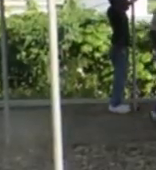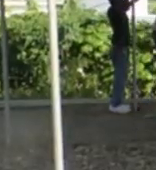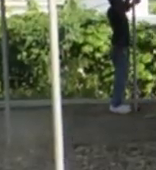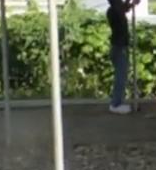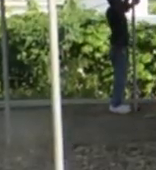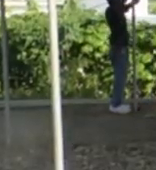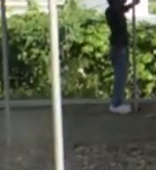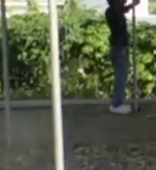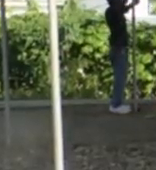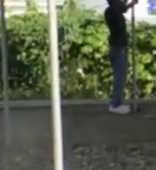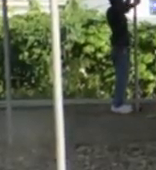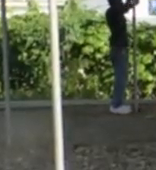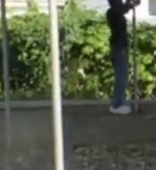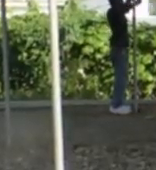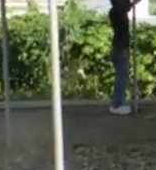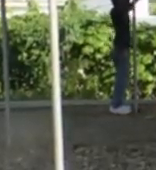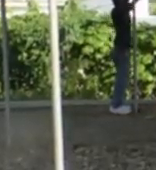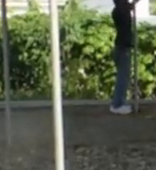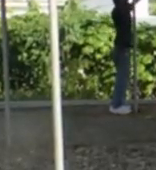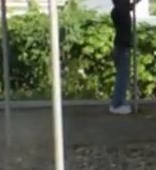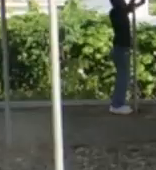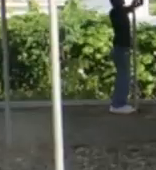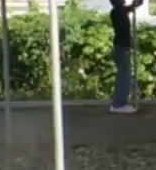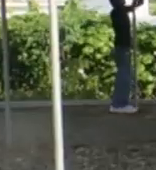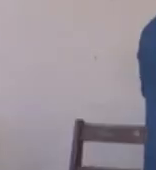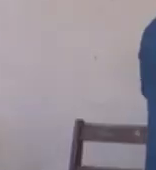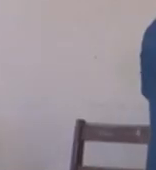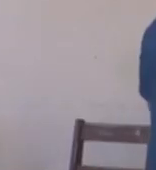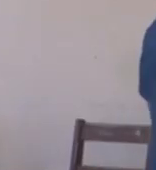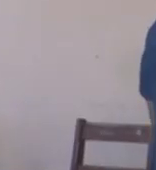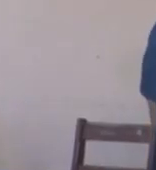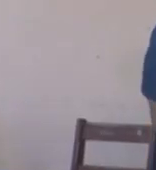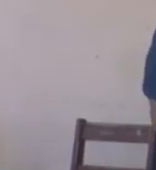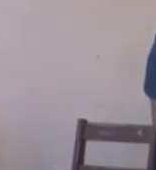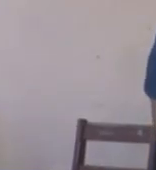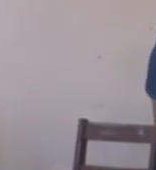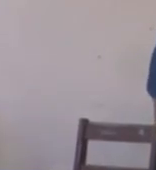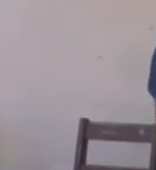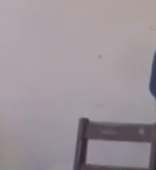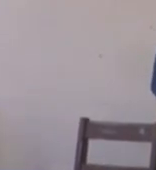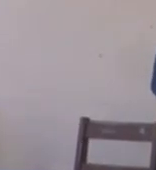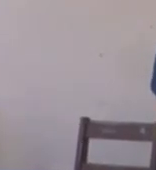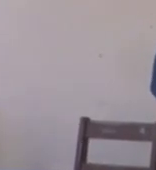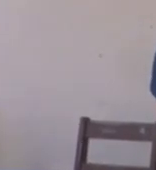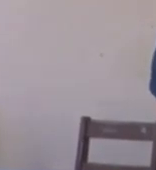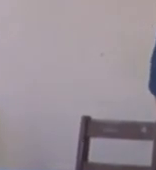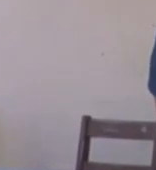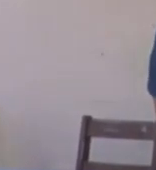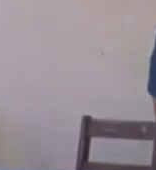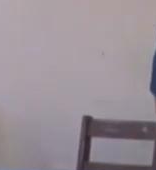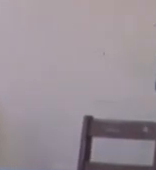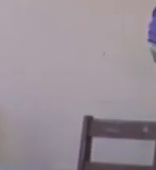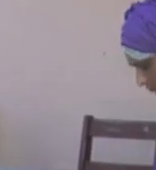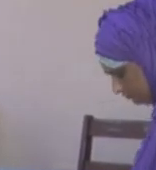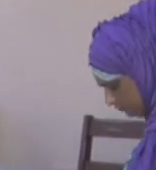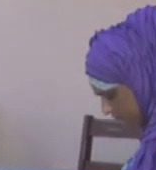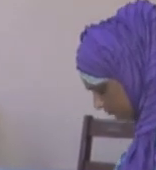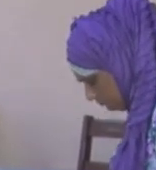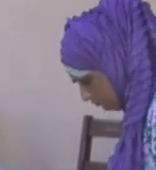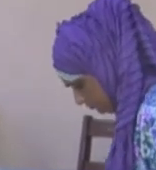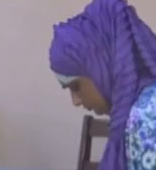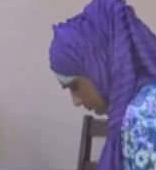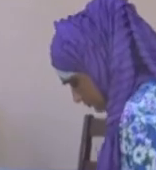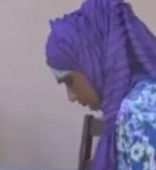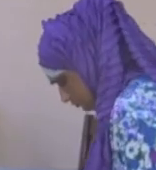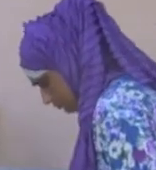blood, carrying a hammer, fleeing the scene, and a man fitting his description was later arrested. Faiz Ali